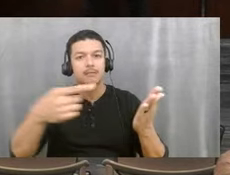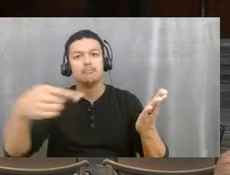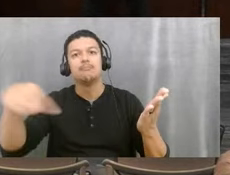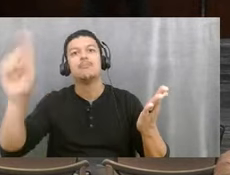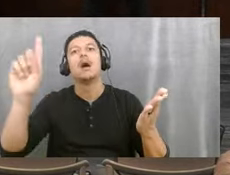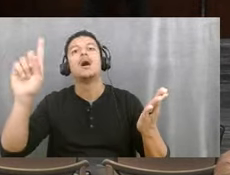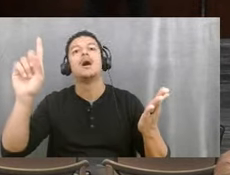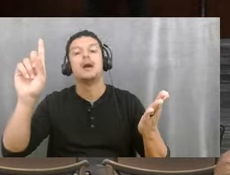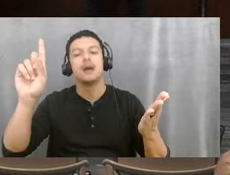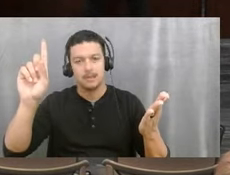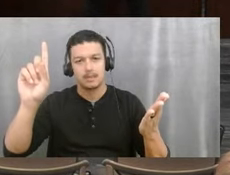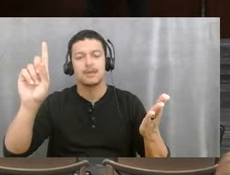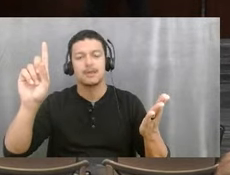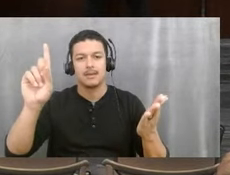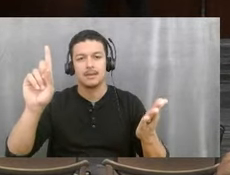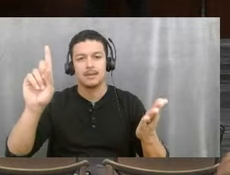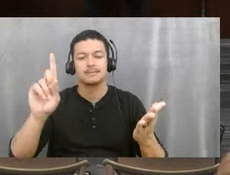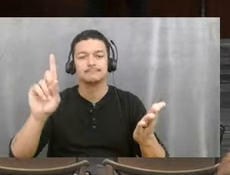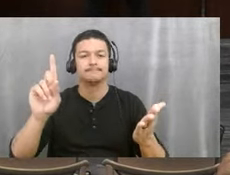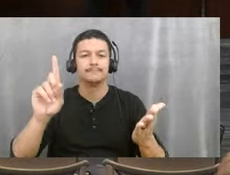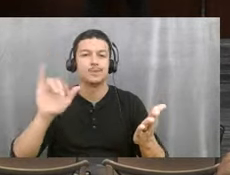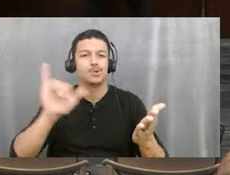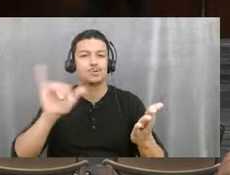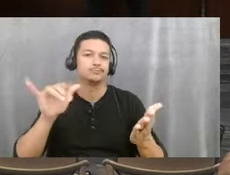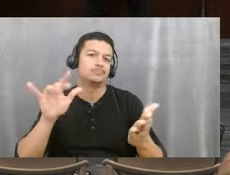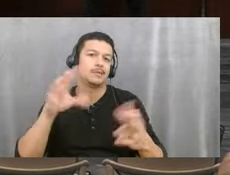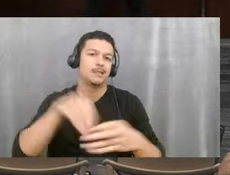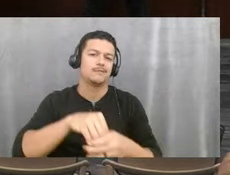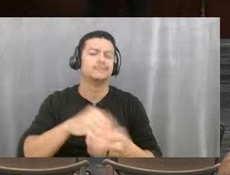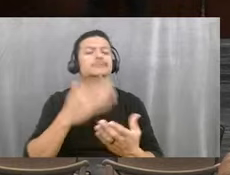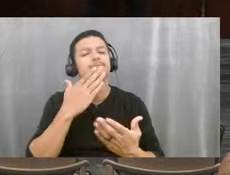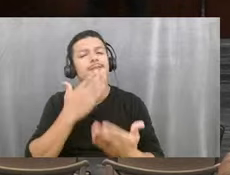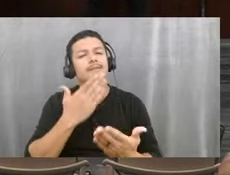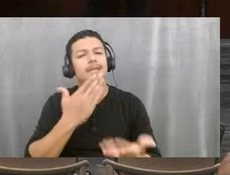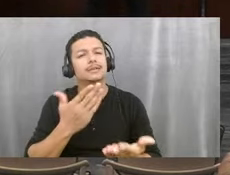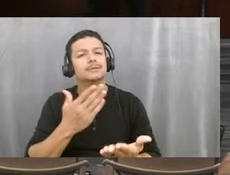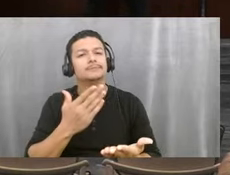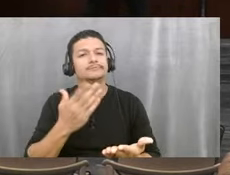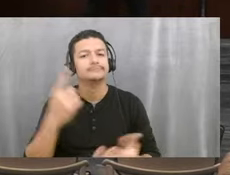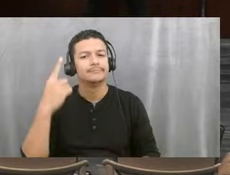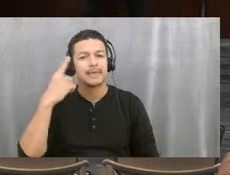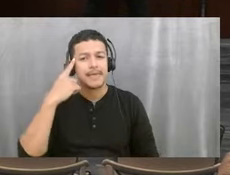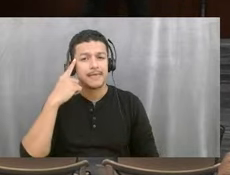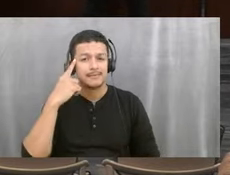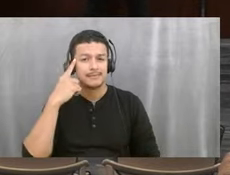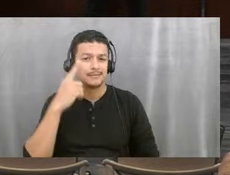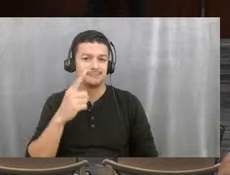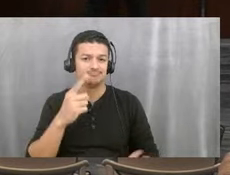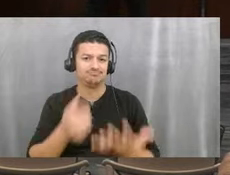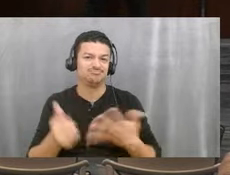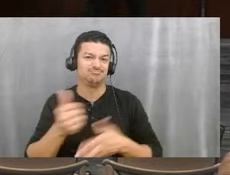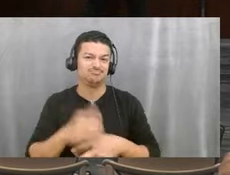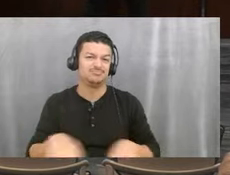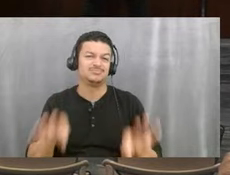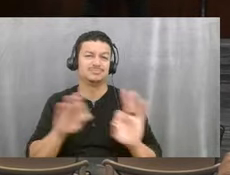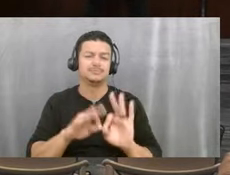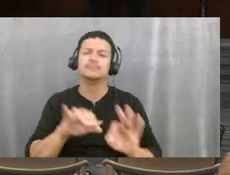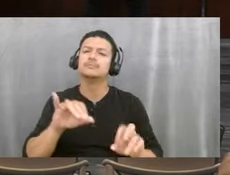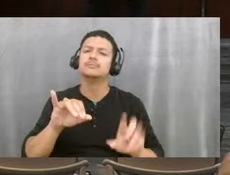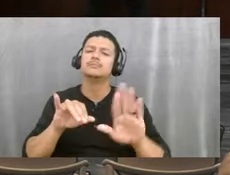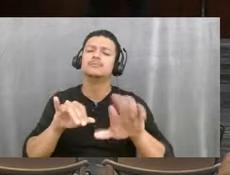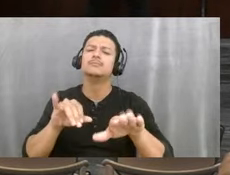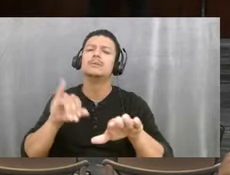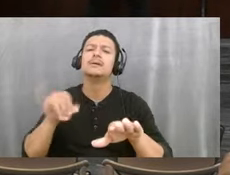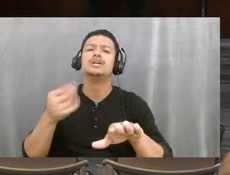you know, be part. And so just thank you. Um, I think these are super important. John, I noticed, um,